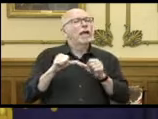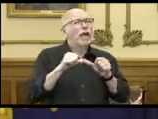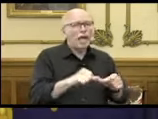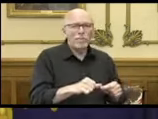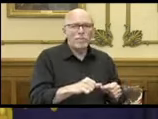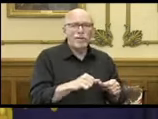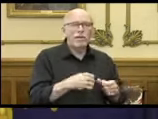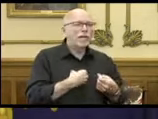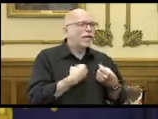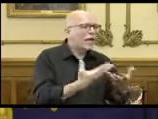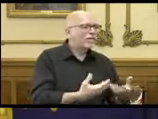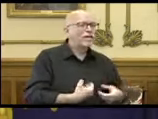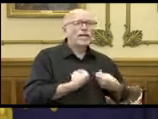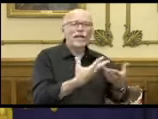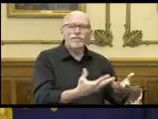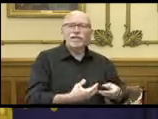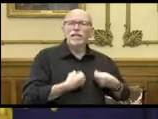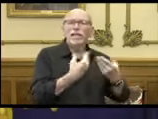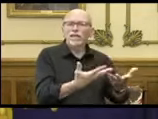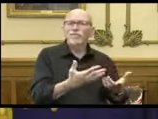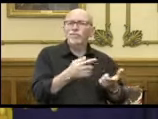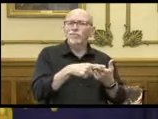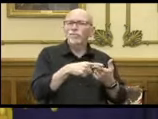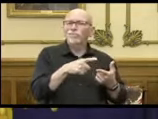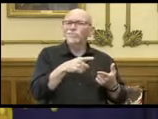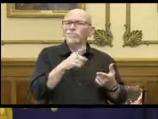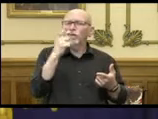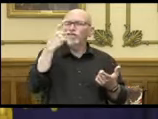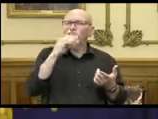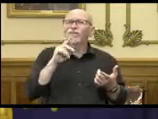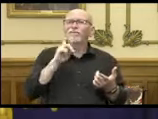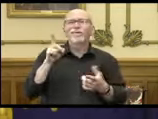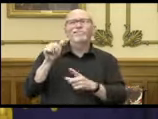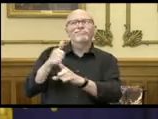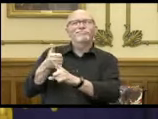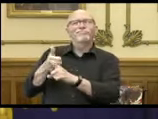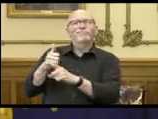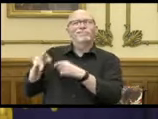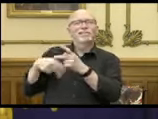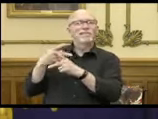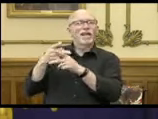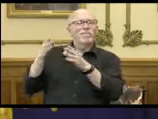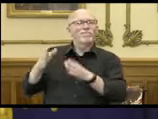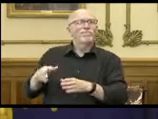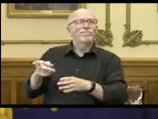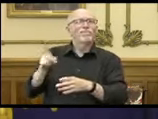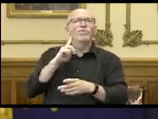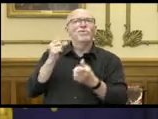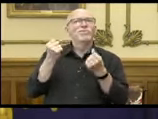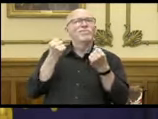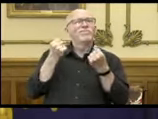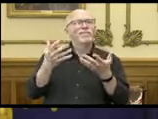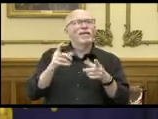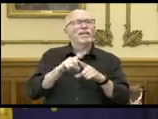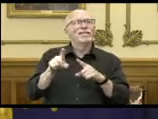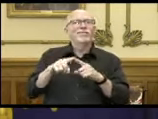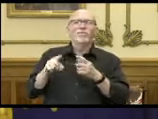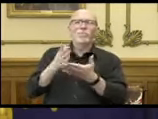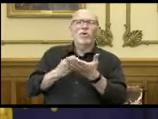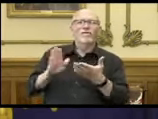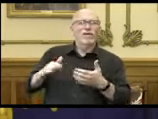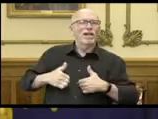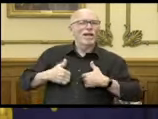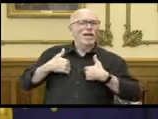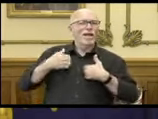back and kept giving back. And he was just a guy that there are so many different chapters in his